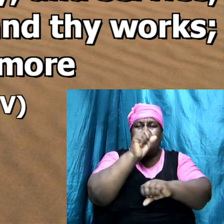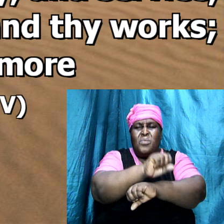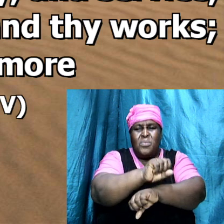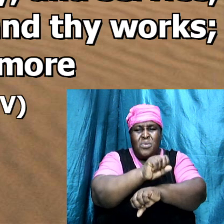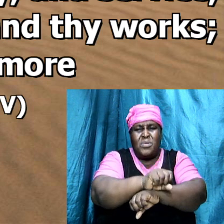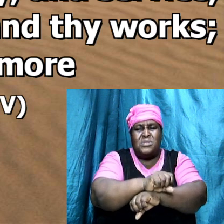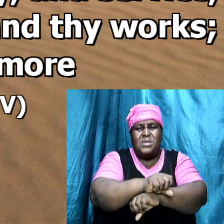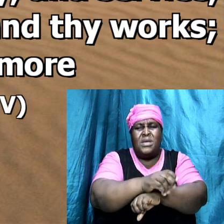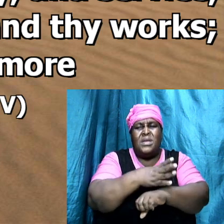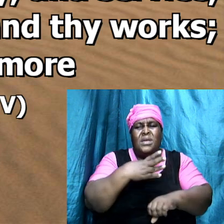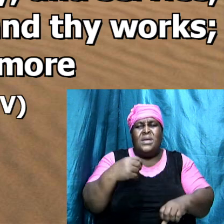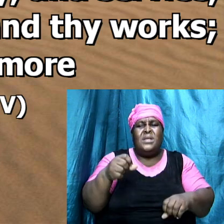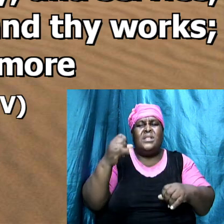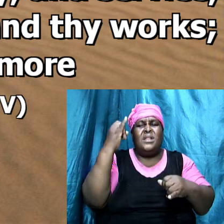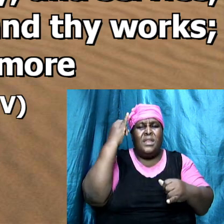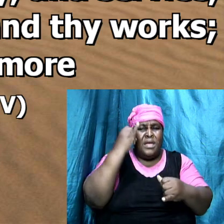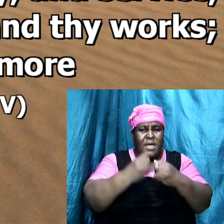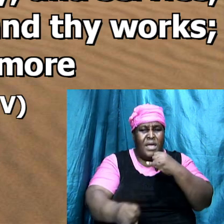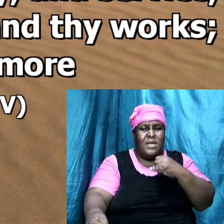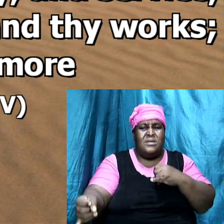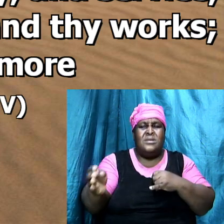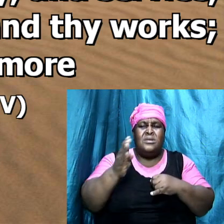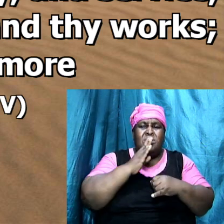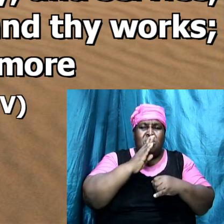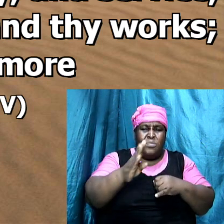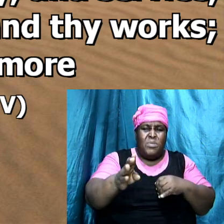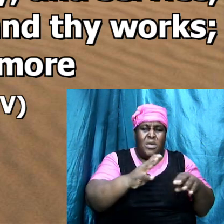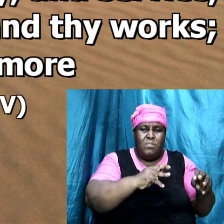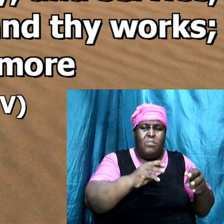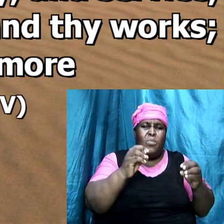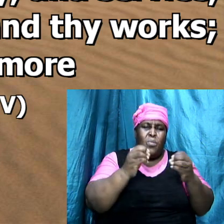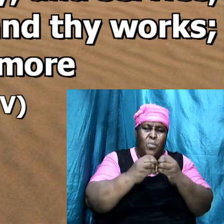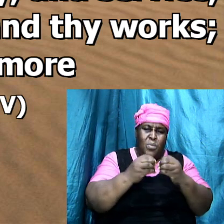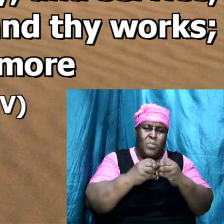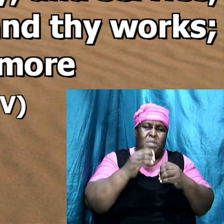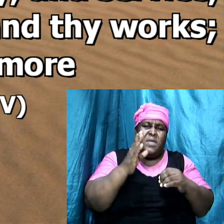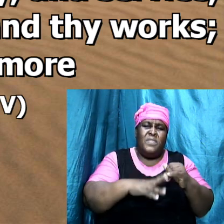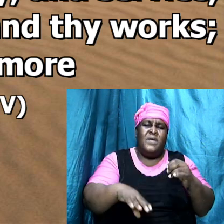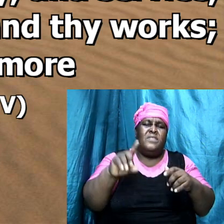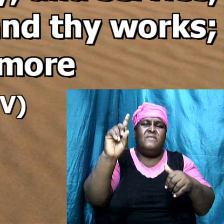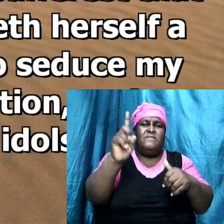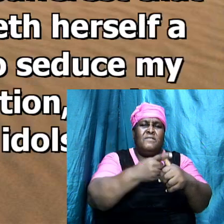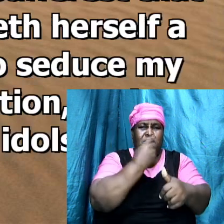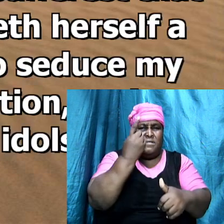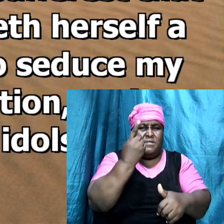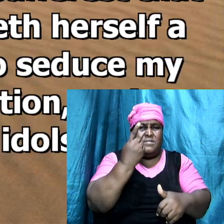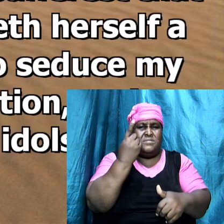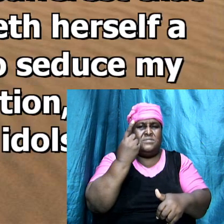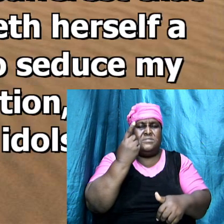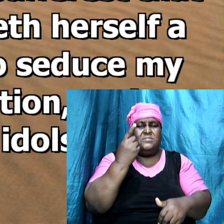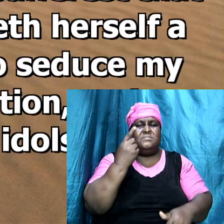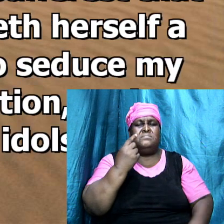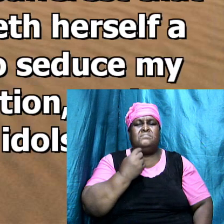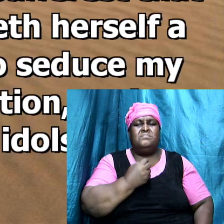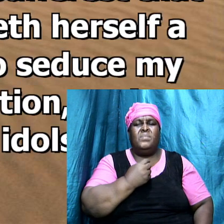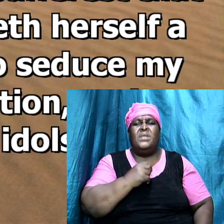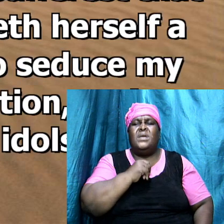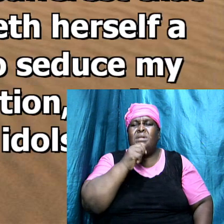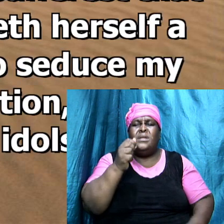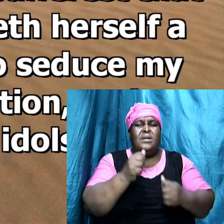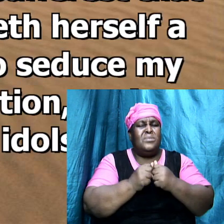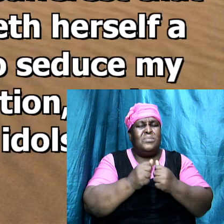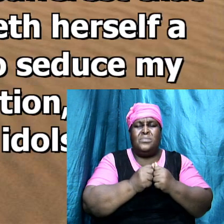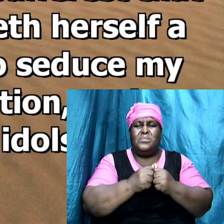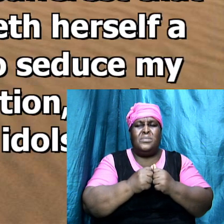and at the last to be more than the first not with